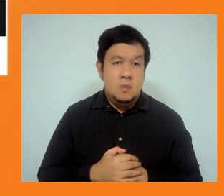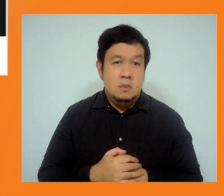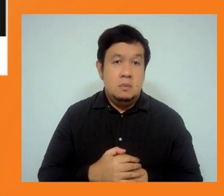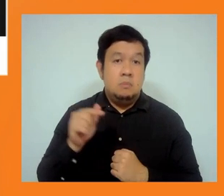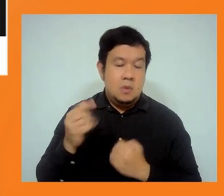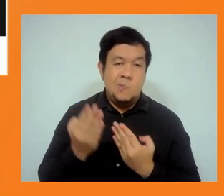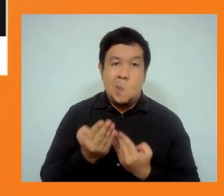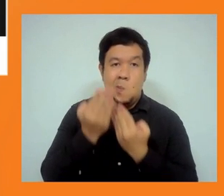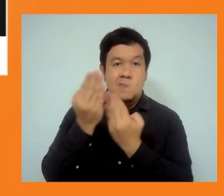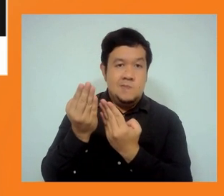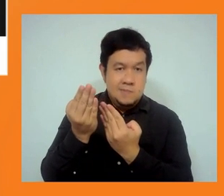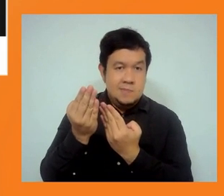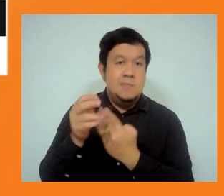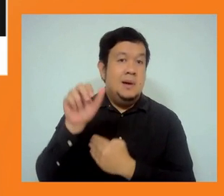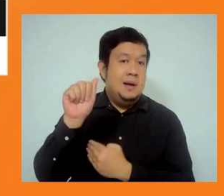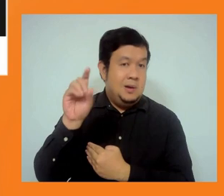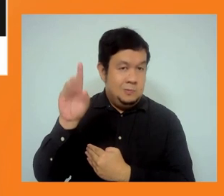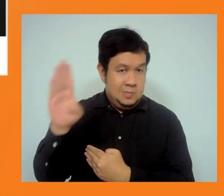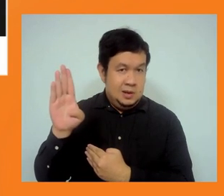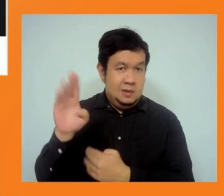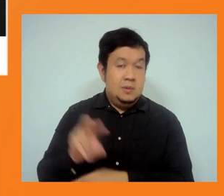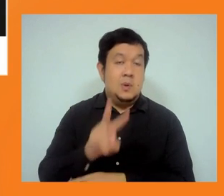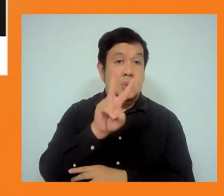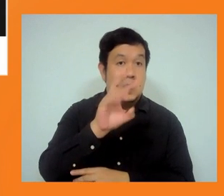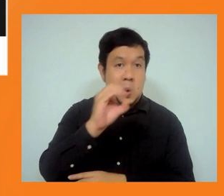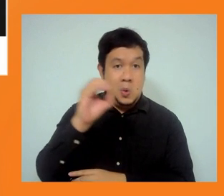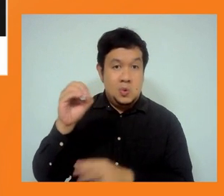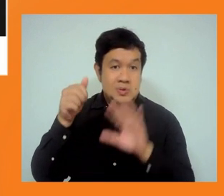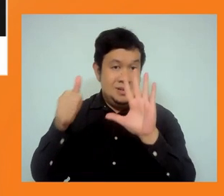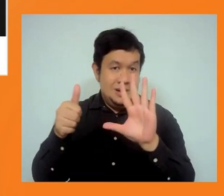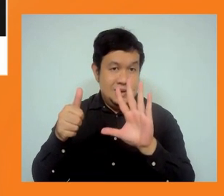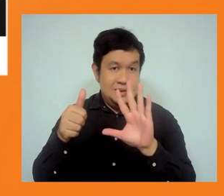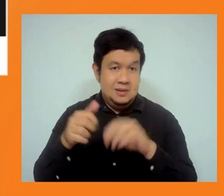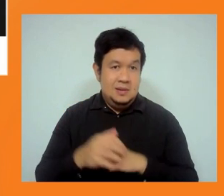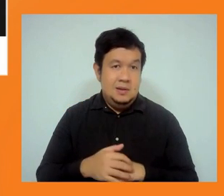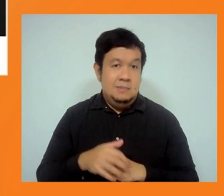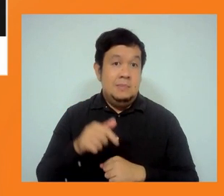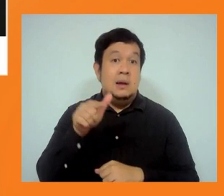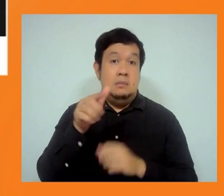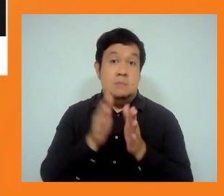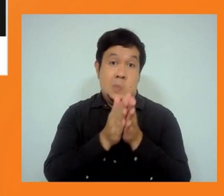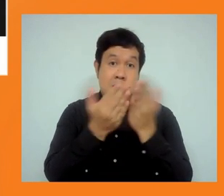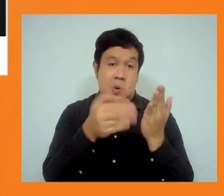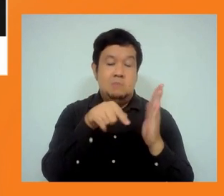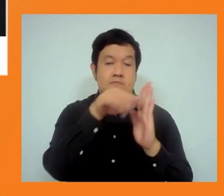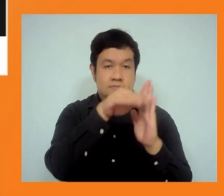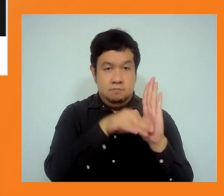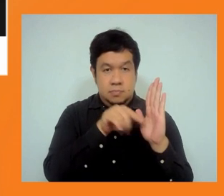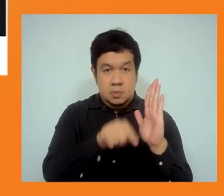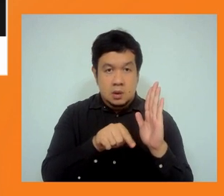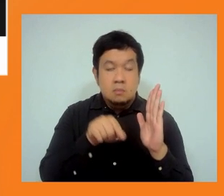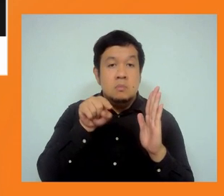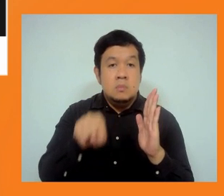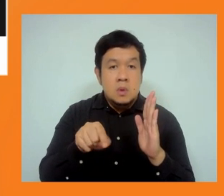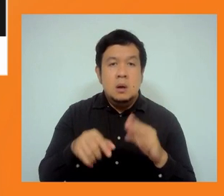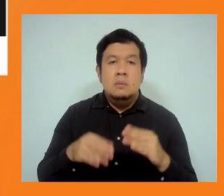2006 handbook, because it's focused only in the fuel, like prohibition of forced labor